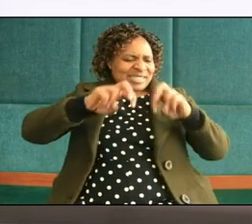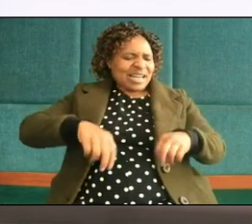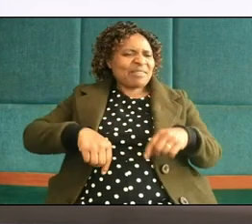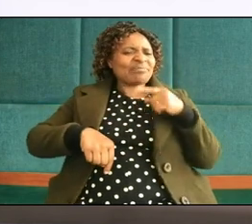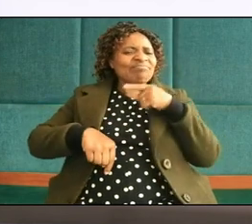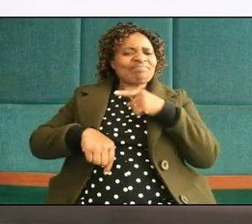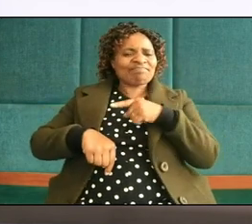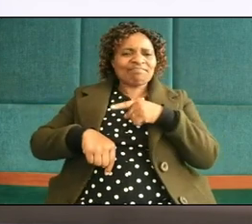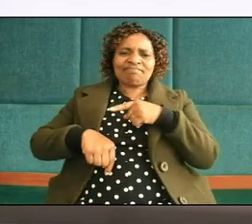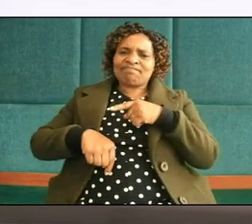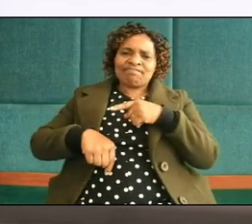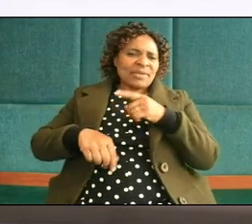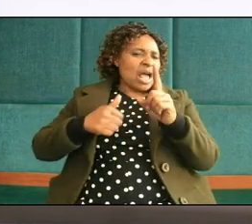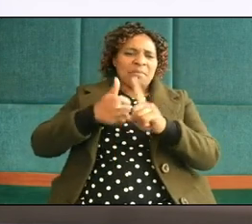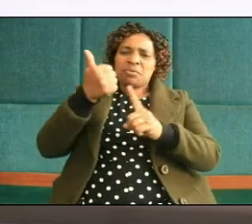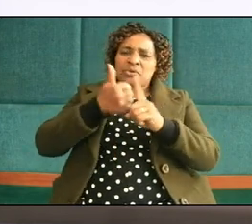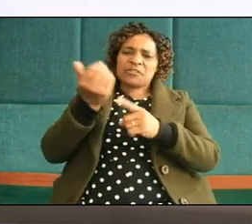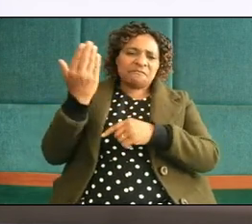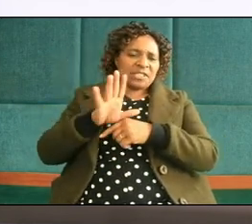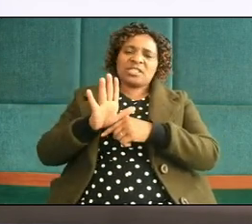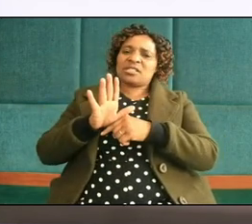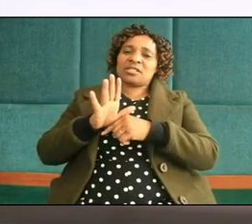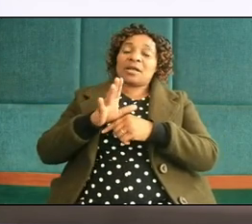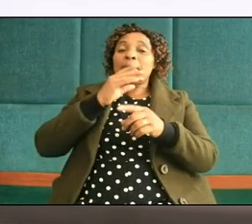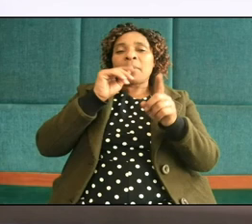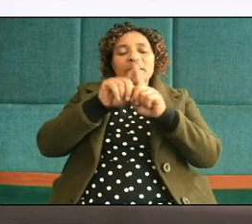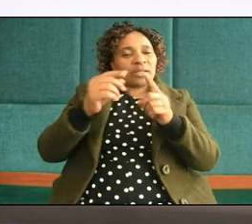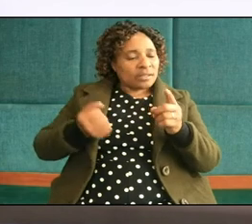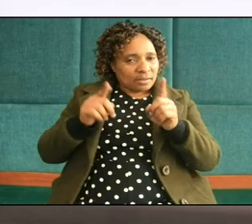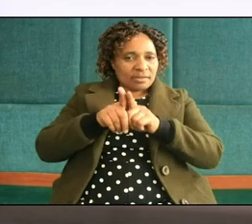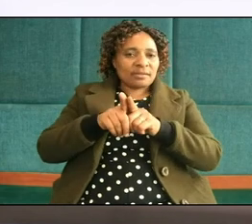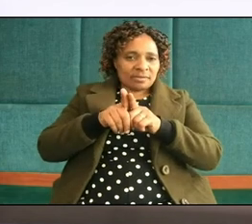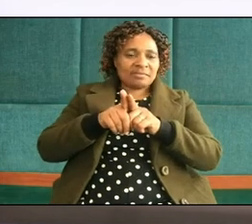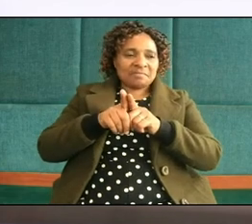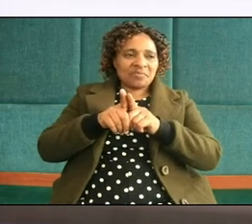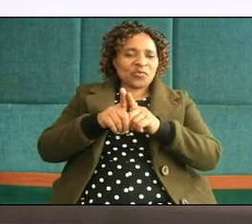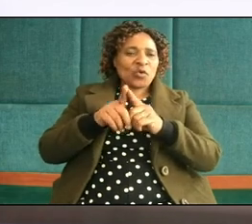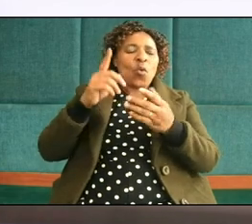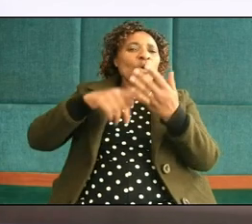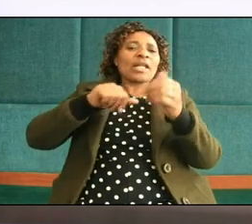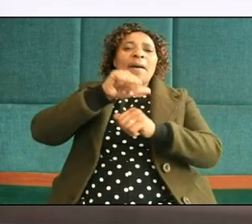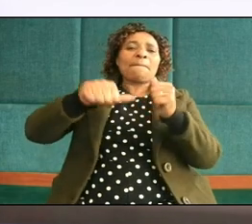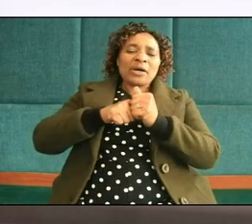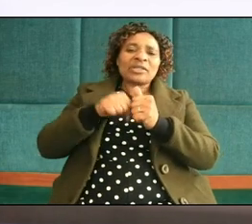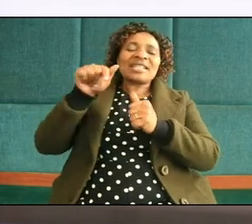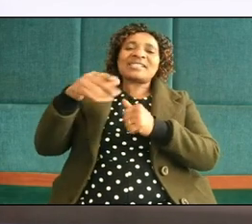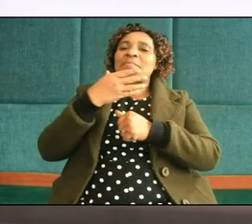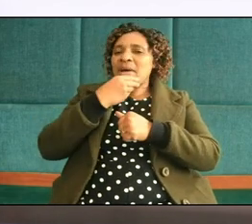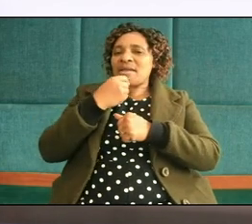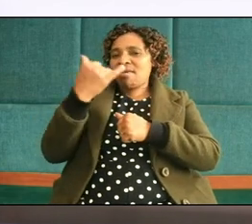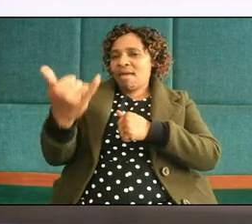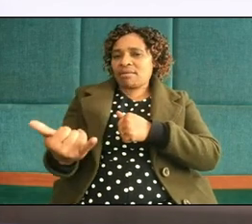she has been abused brothers and sisters what about that young man